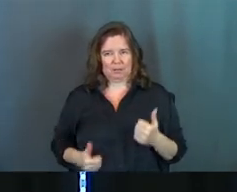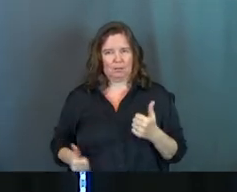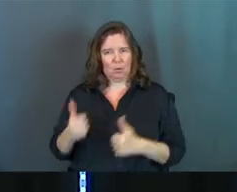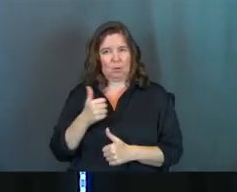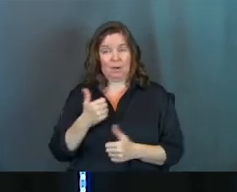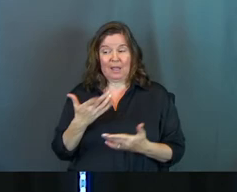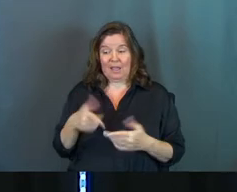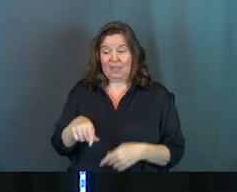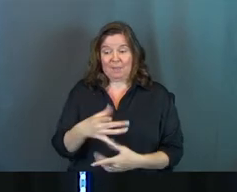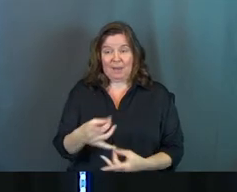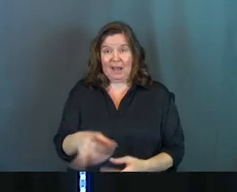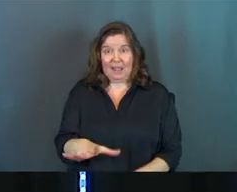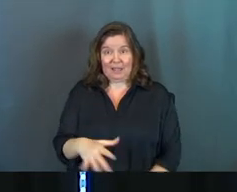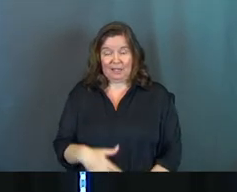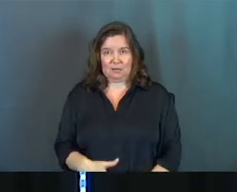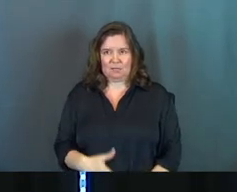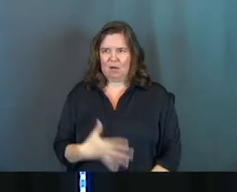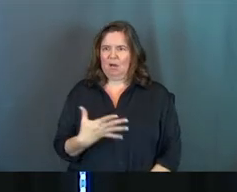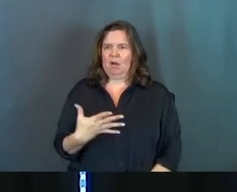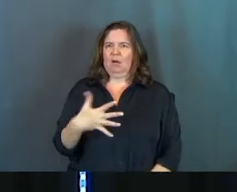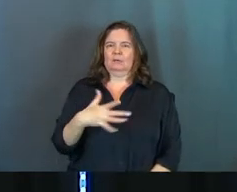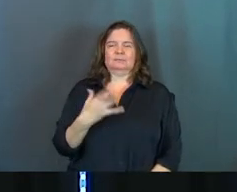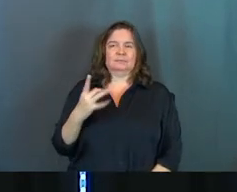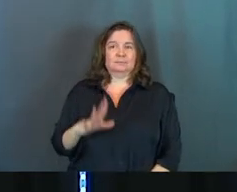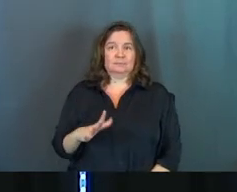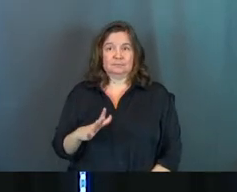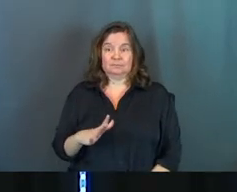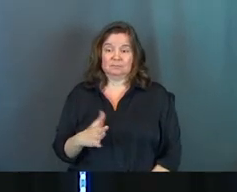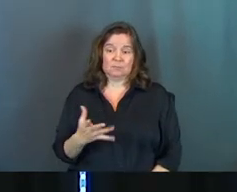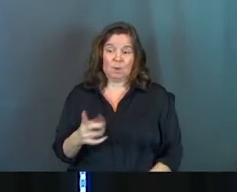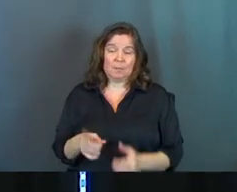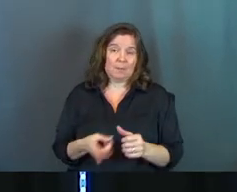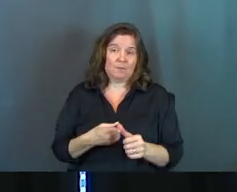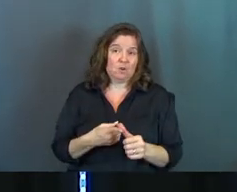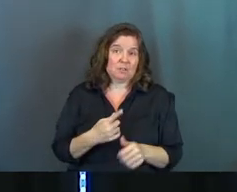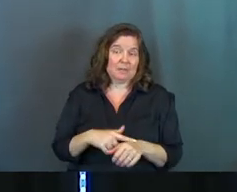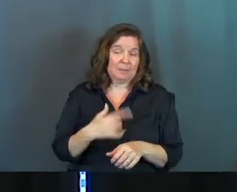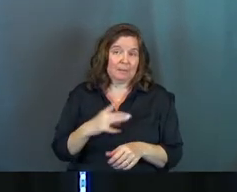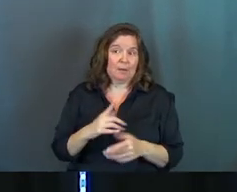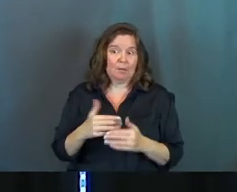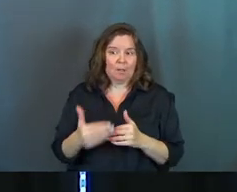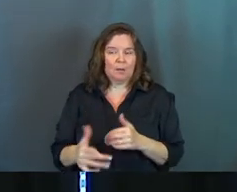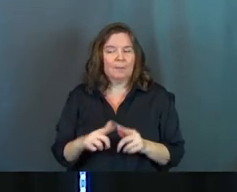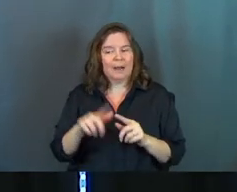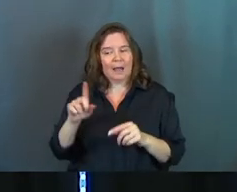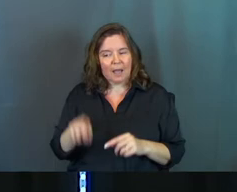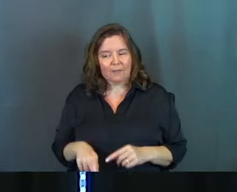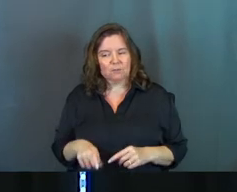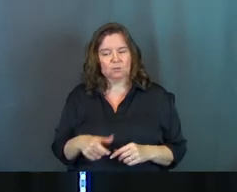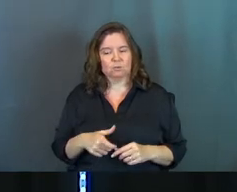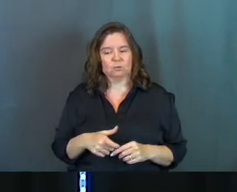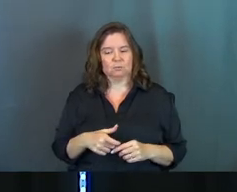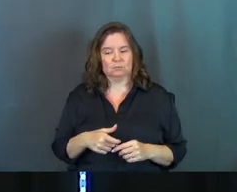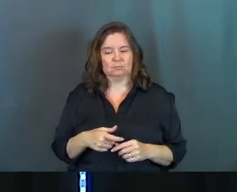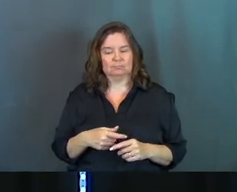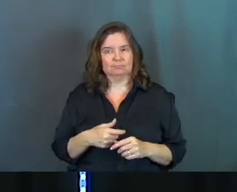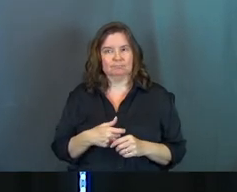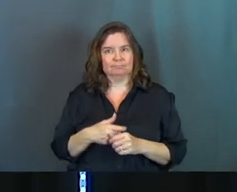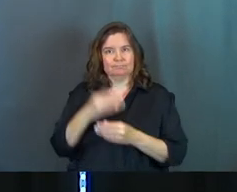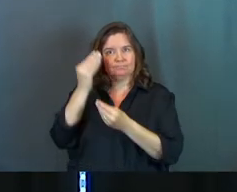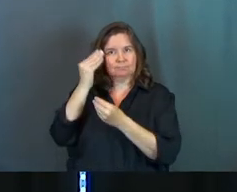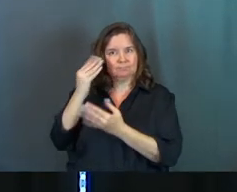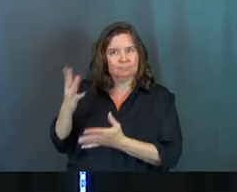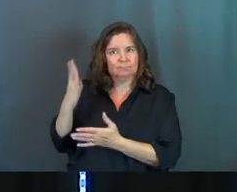And they may not like it at all, ever, or just at first. But I have to hold on to it.